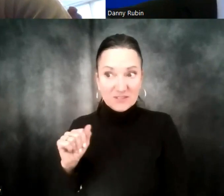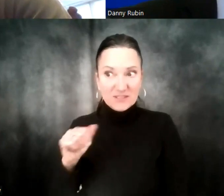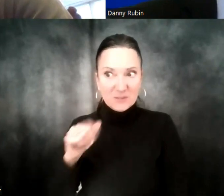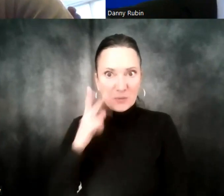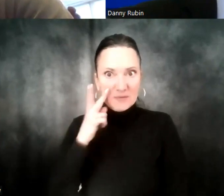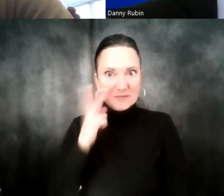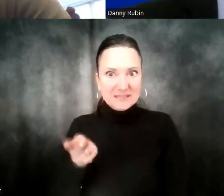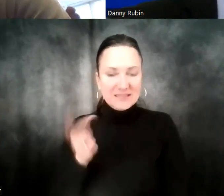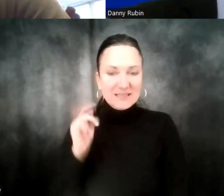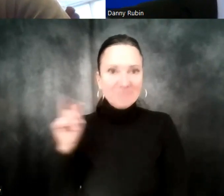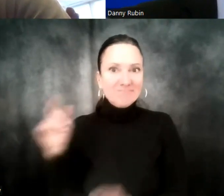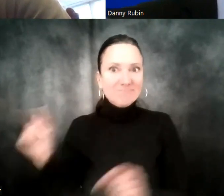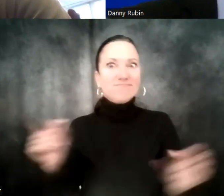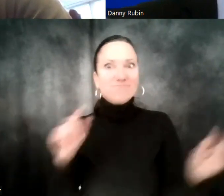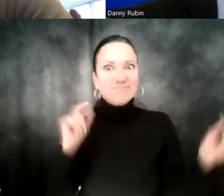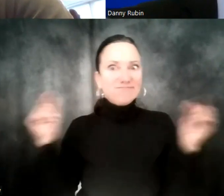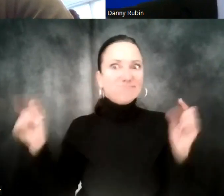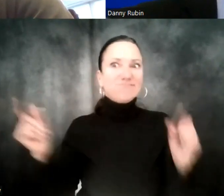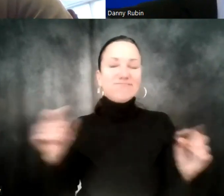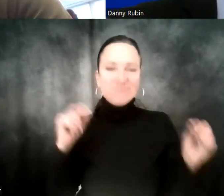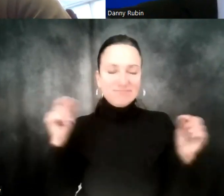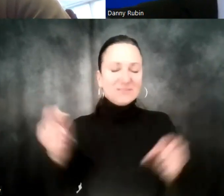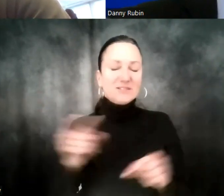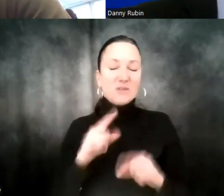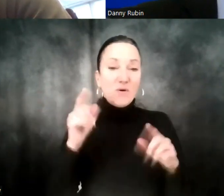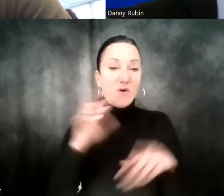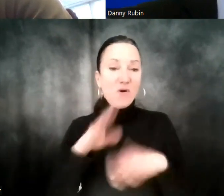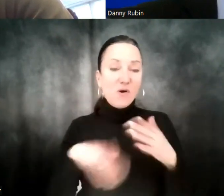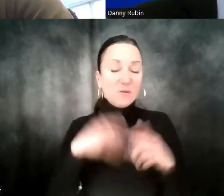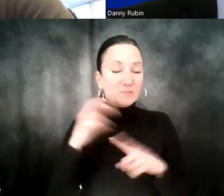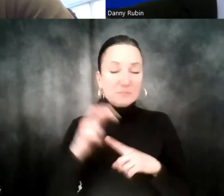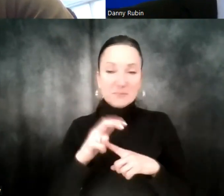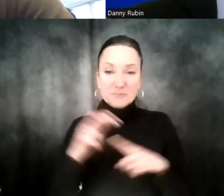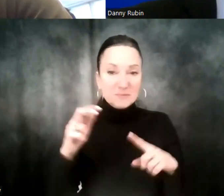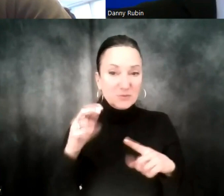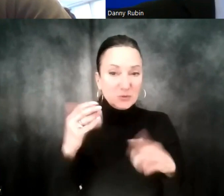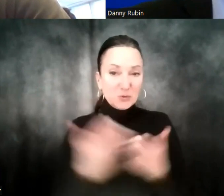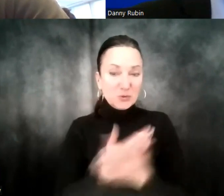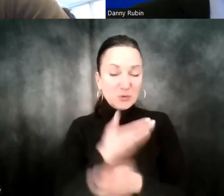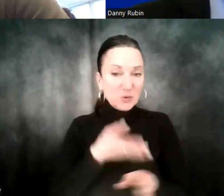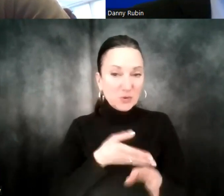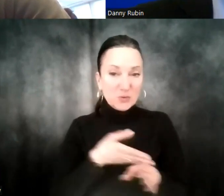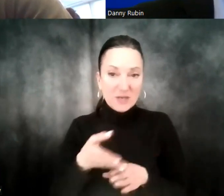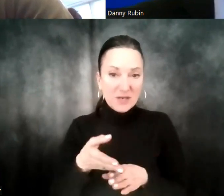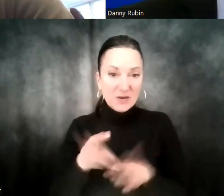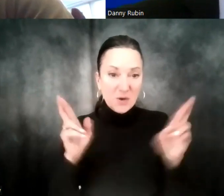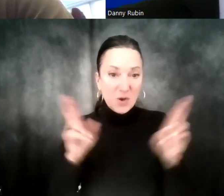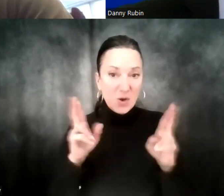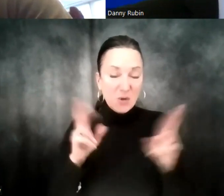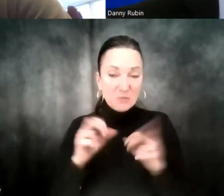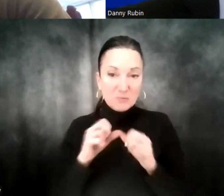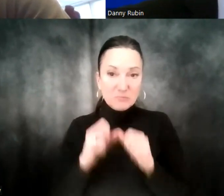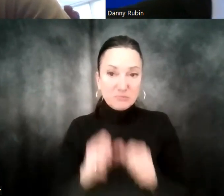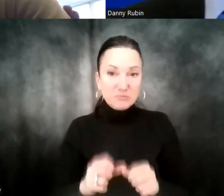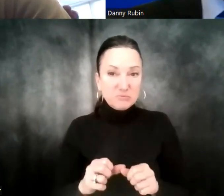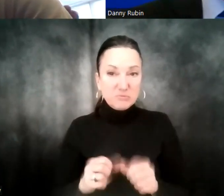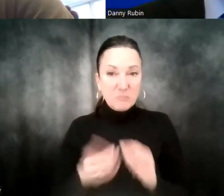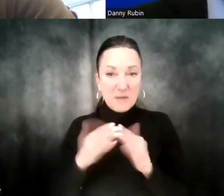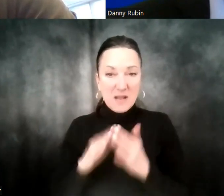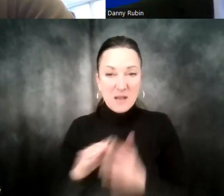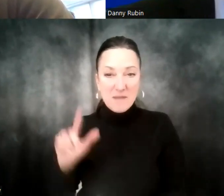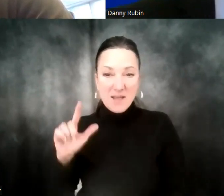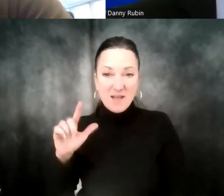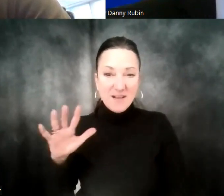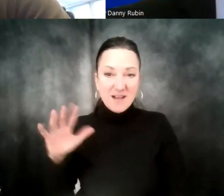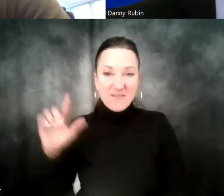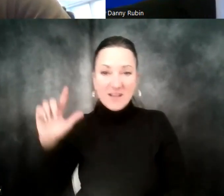years. So we wish you all the best in your new career. Hope you continue to move up to be an L5, L6, and